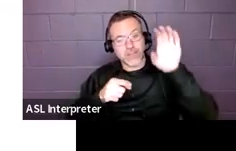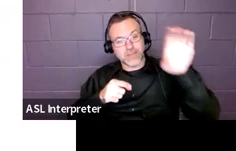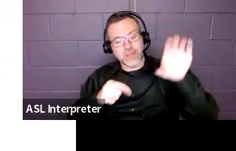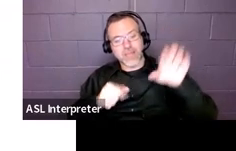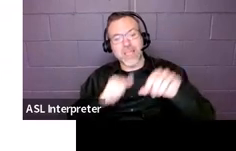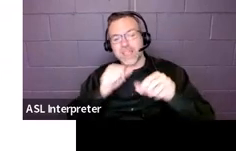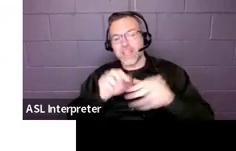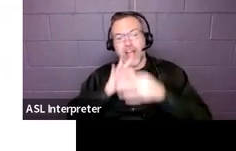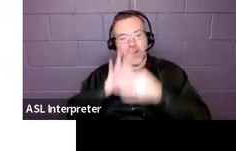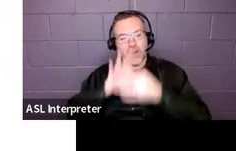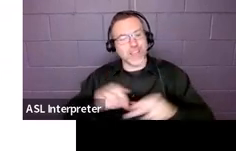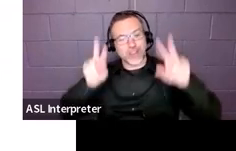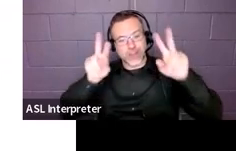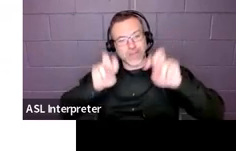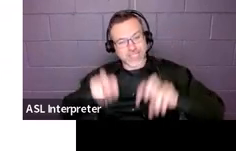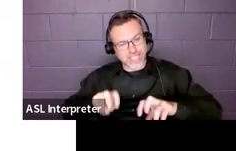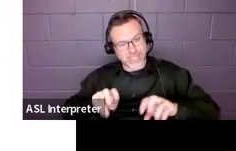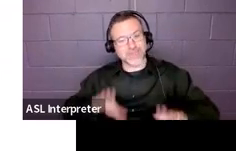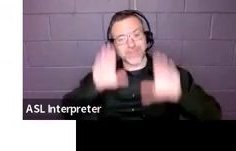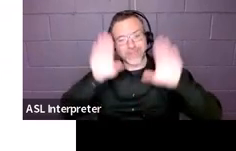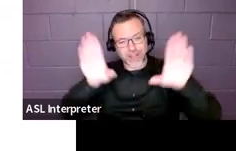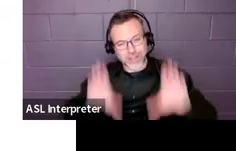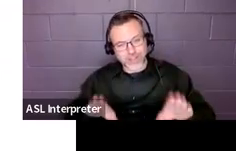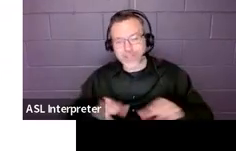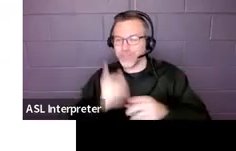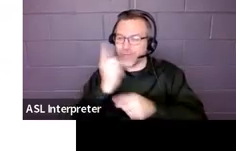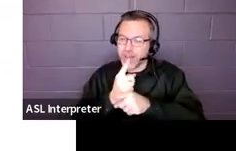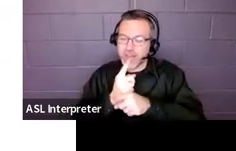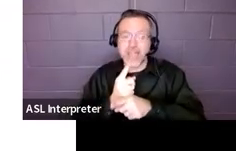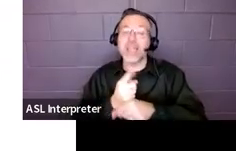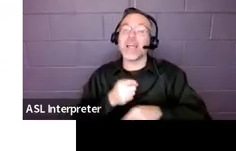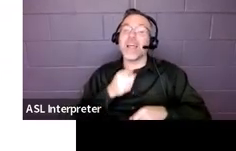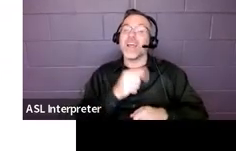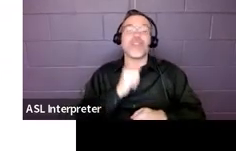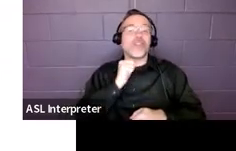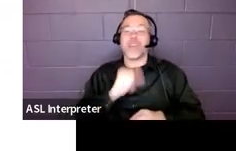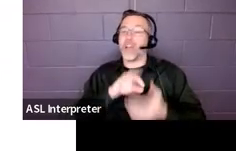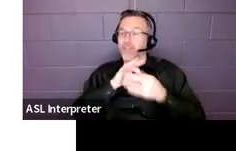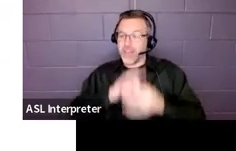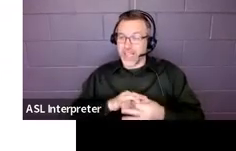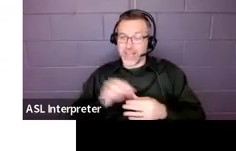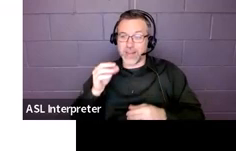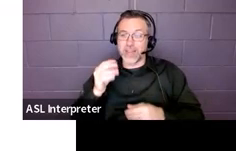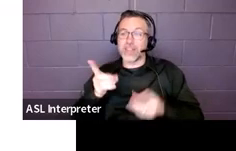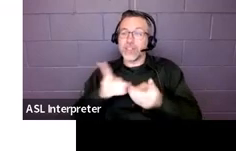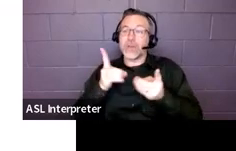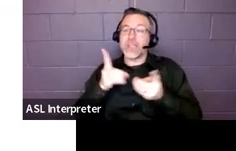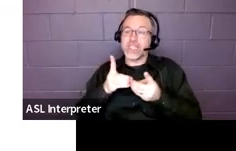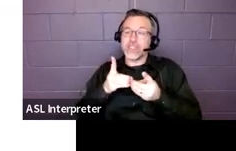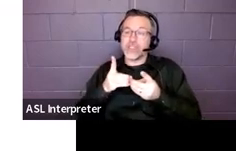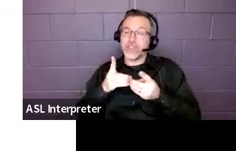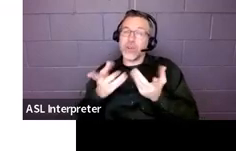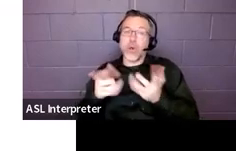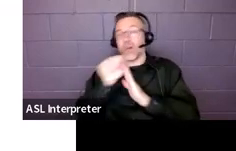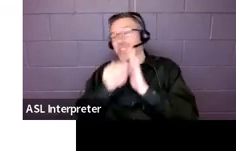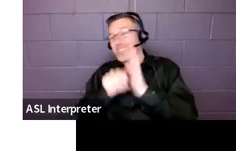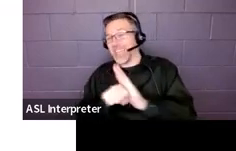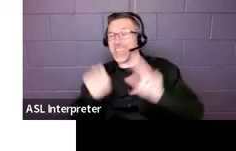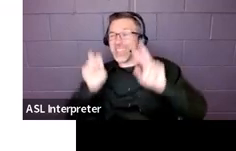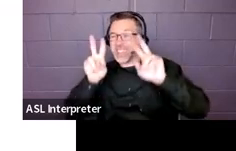related. That's awesome. They're not because we know that, you know, especially on district-wide assessments or state assessments,